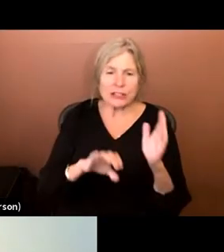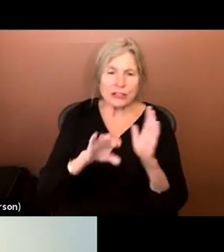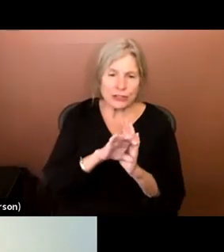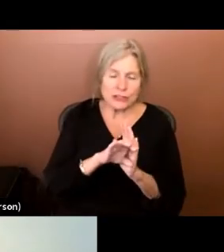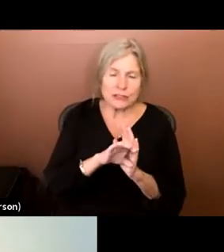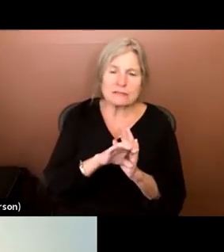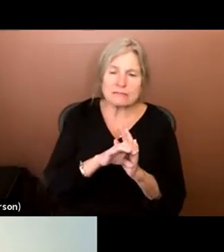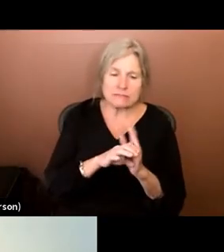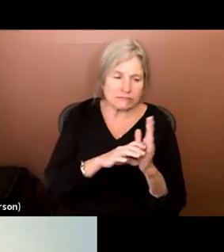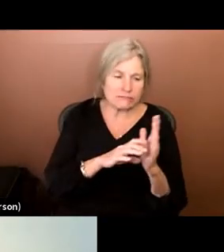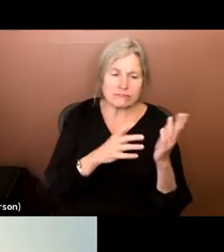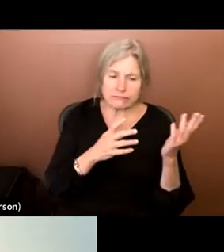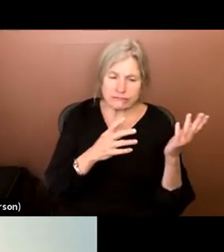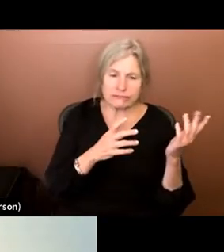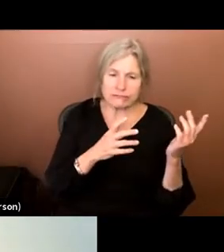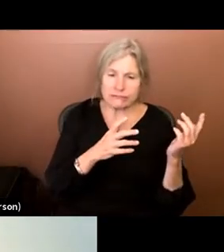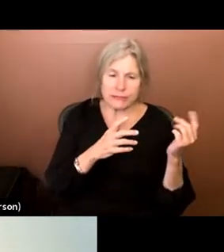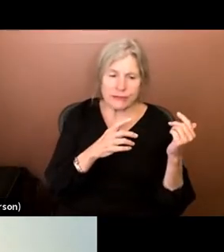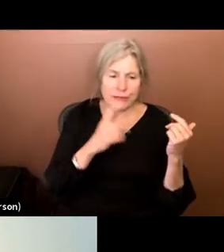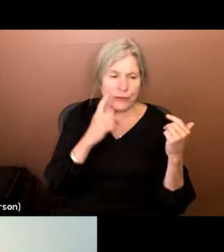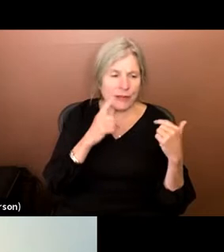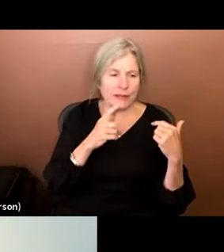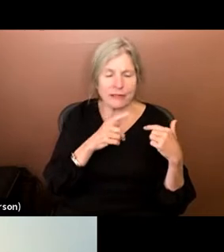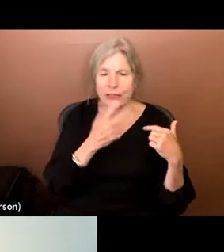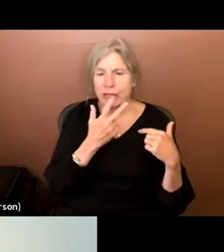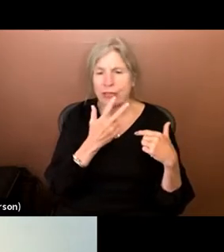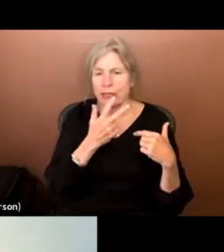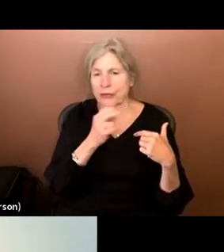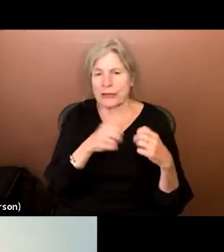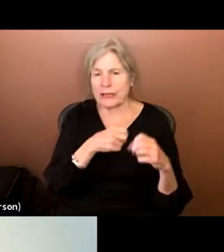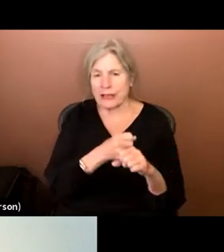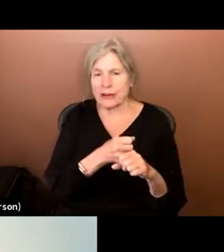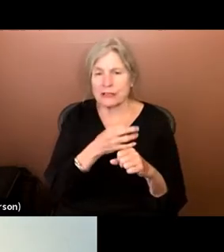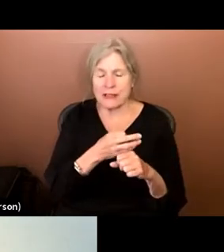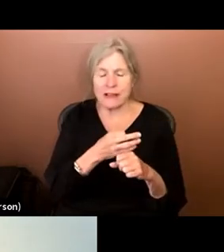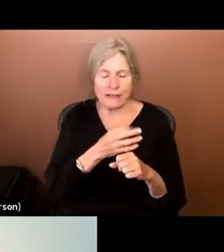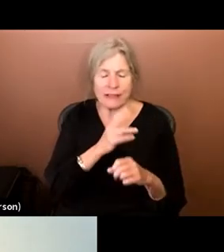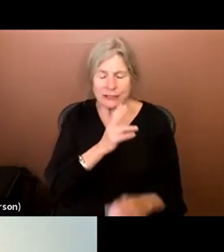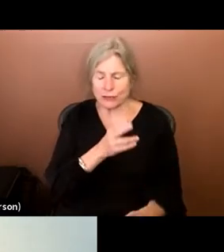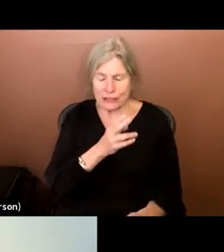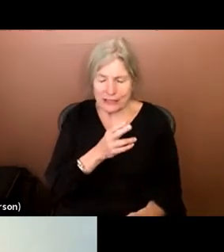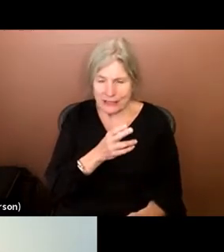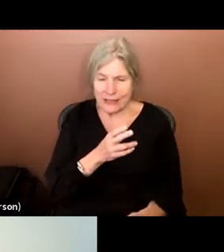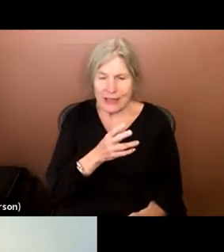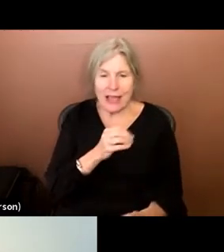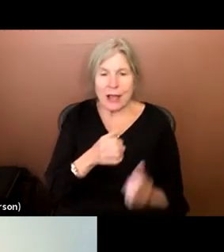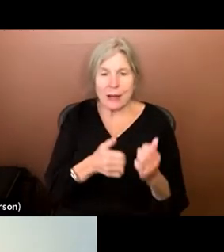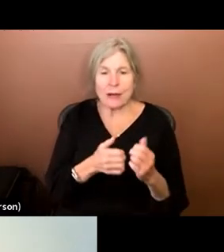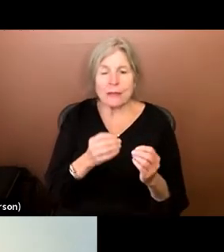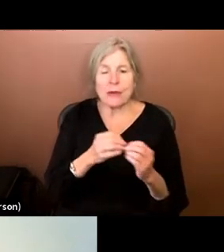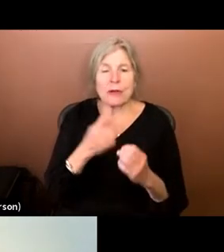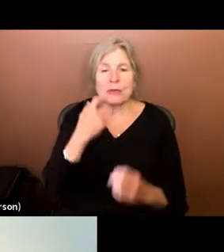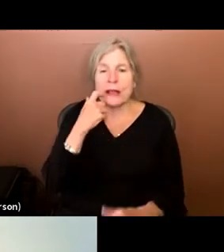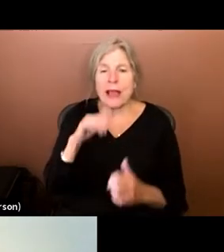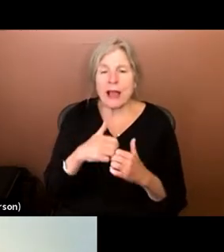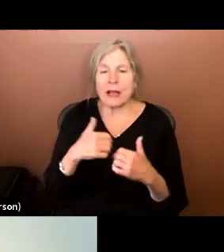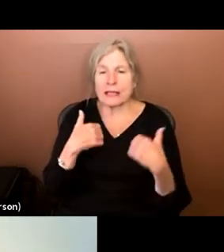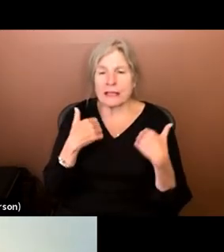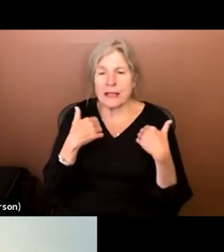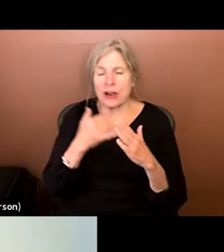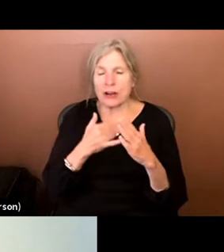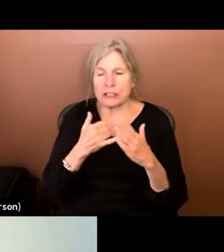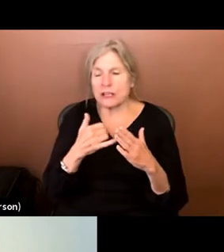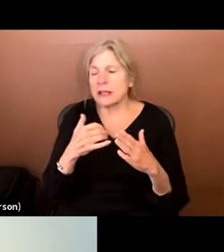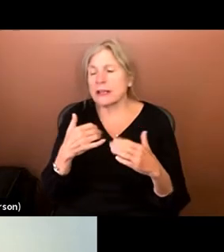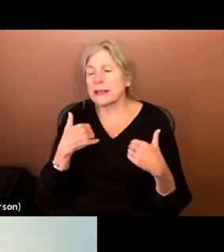throughout the first three decades of its history. And then, more recently, how younger artists, younger